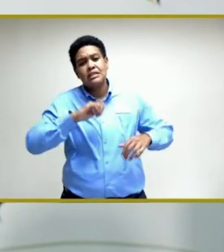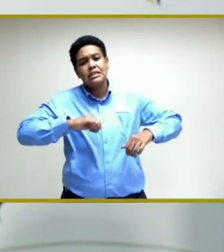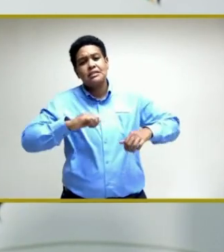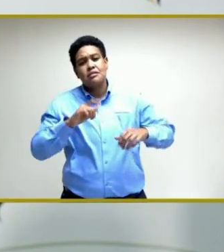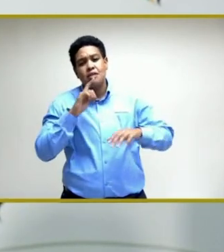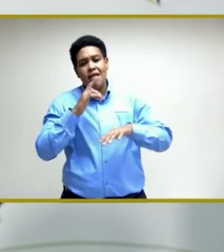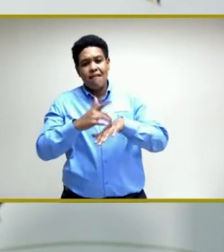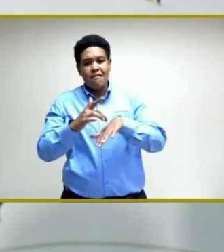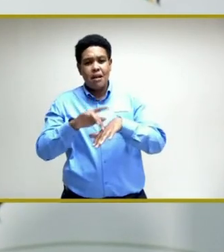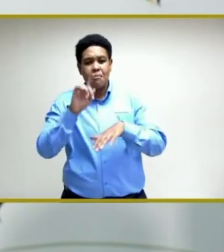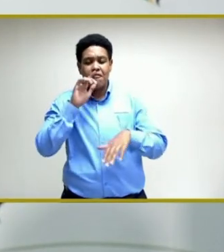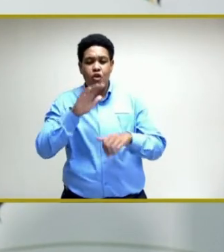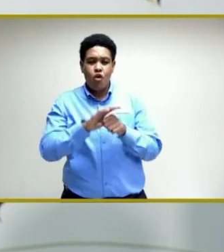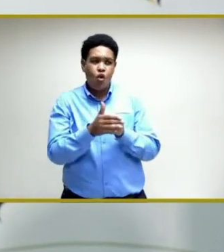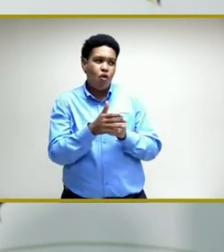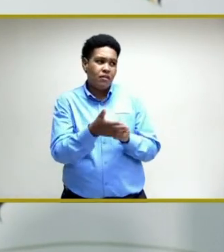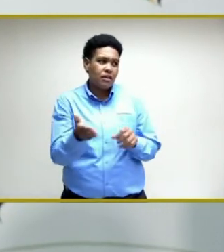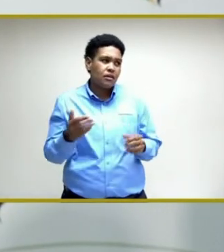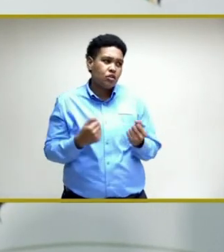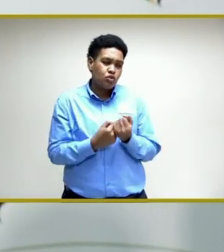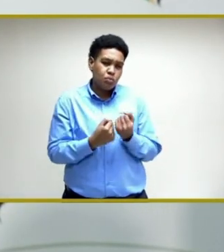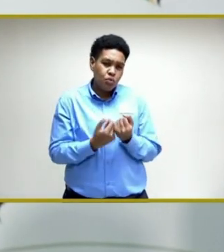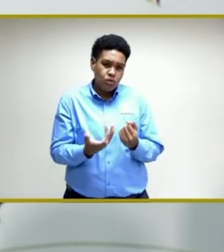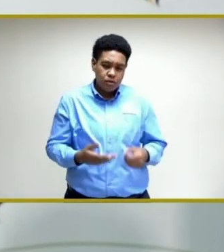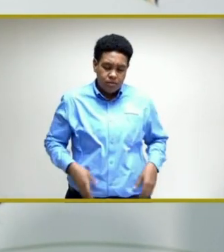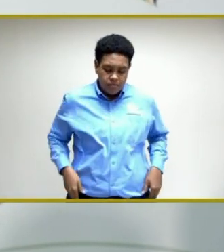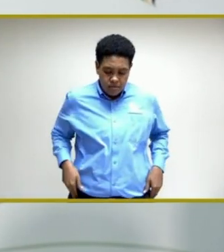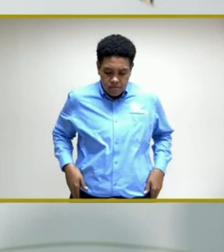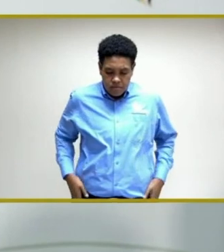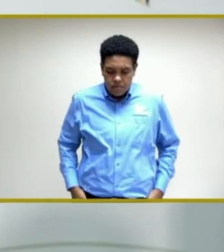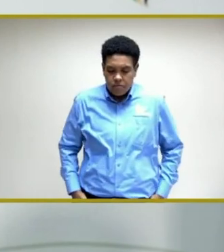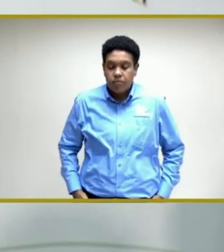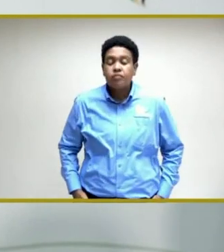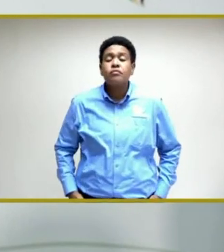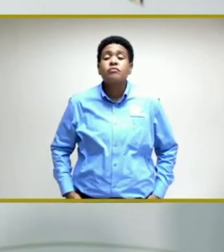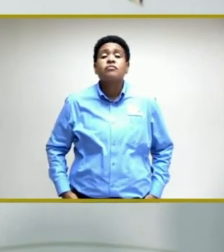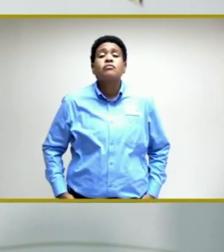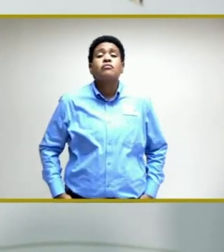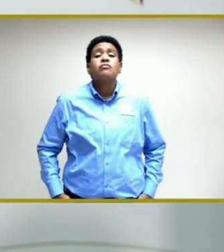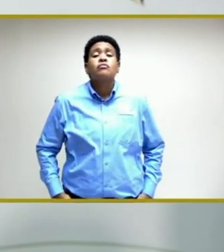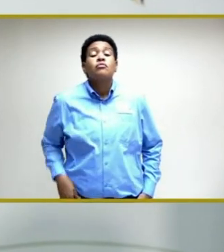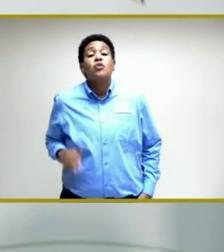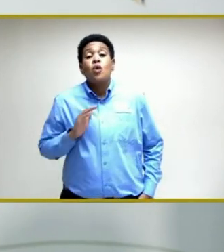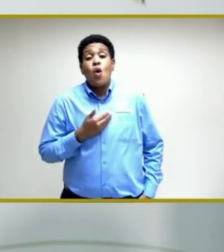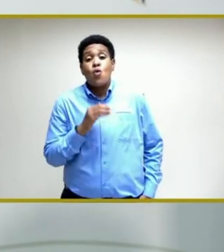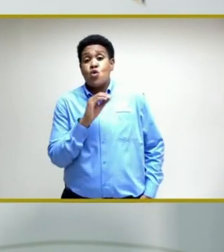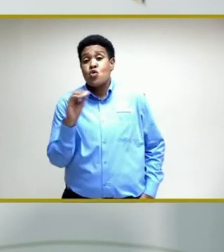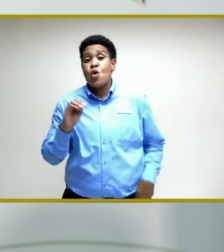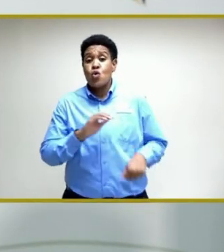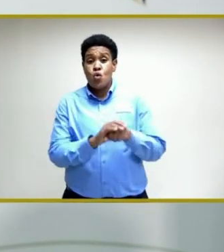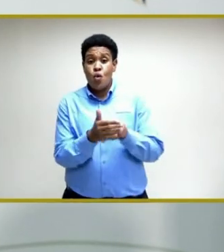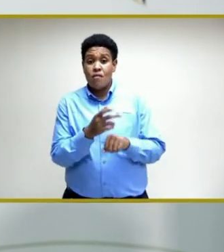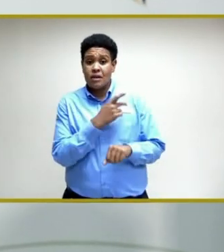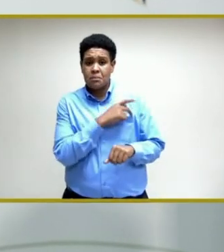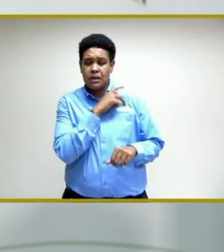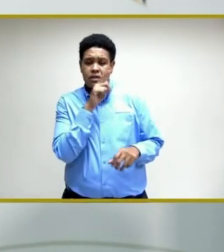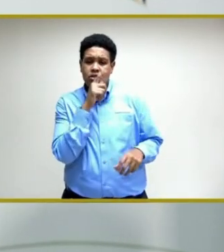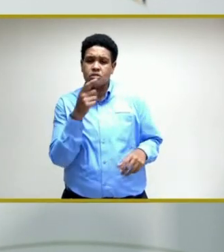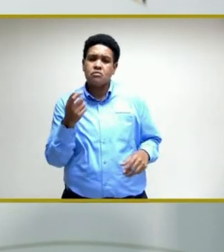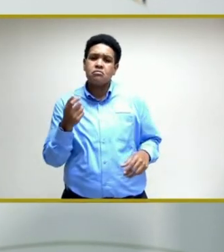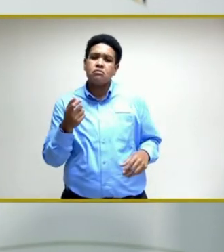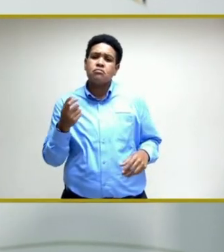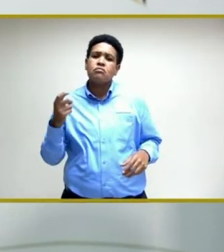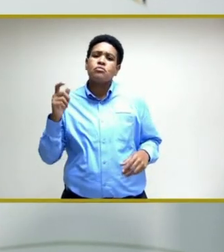patients? So, our non-COVID patients in our primary care centers are treated in our